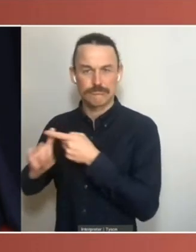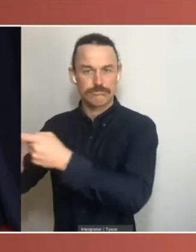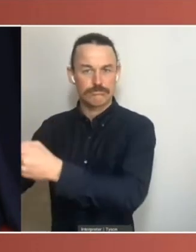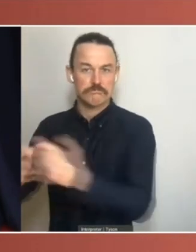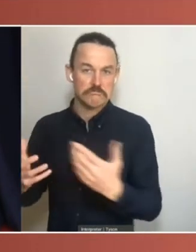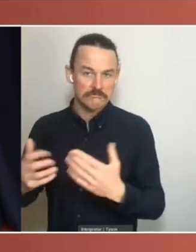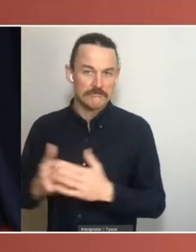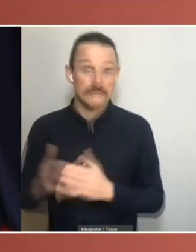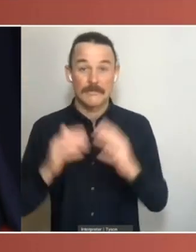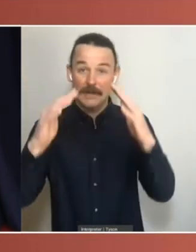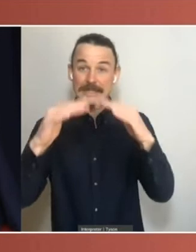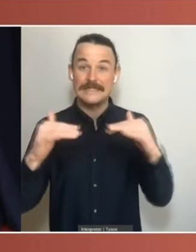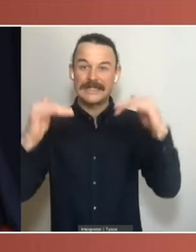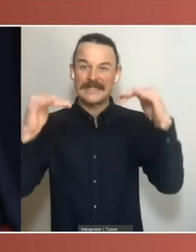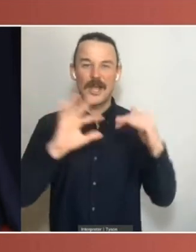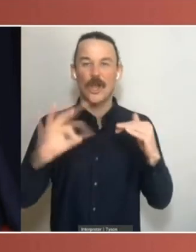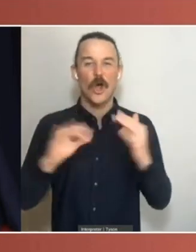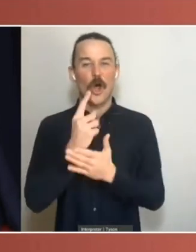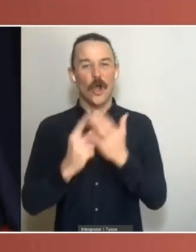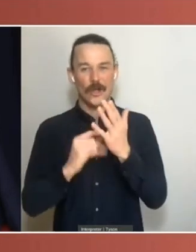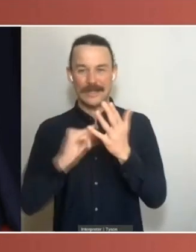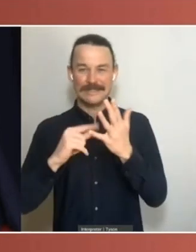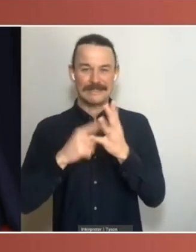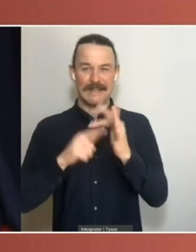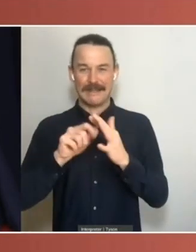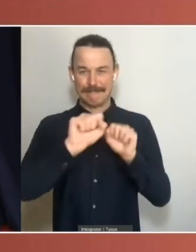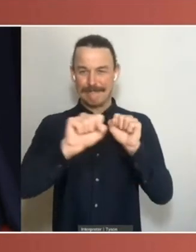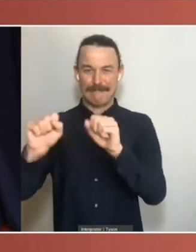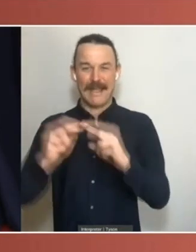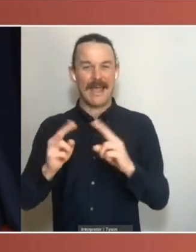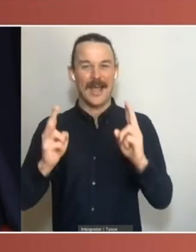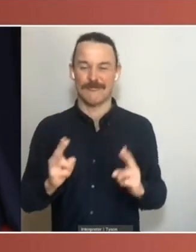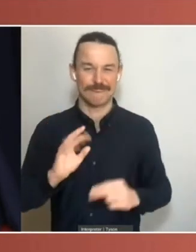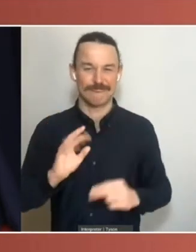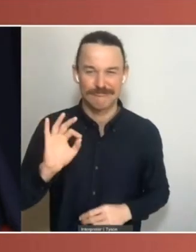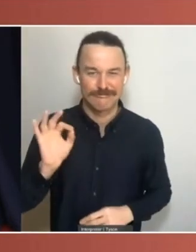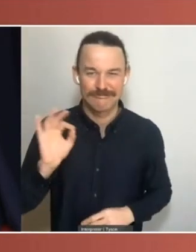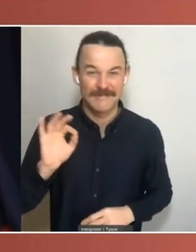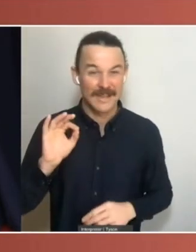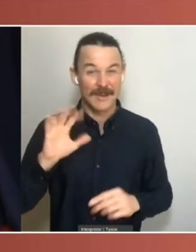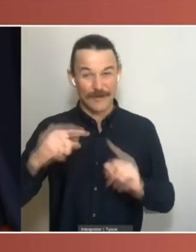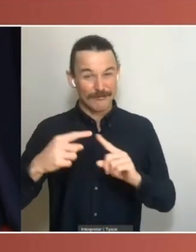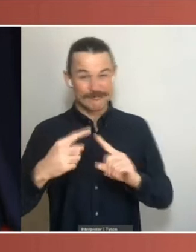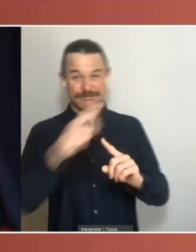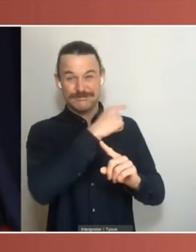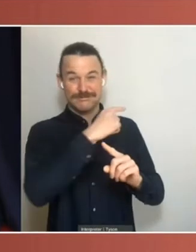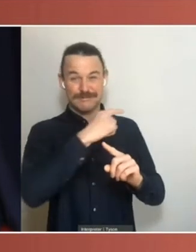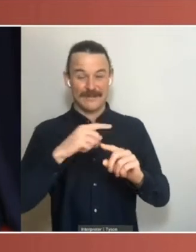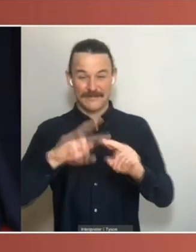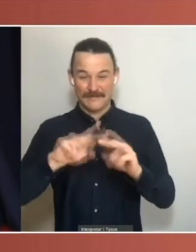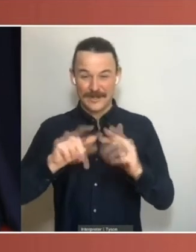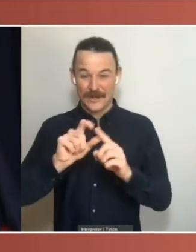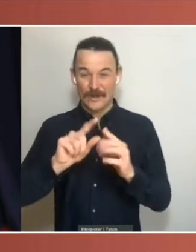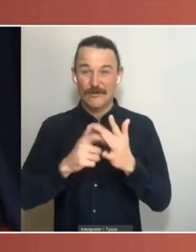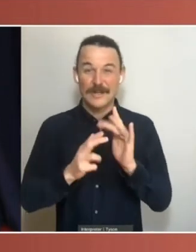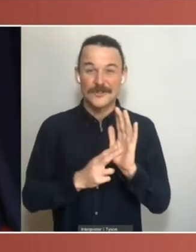only as a state's house and never has, right back in federation they formed parties and tended to vote on those